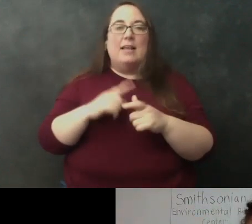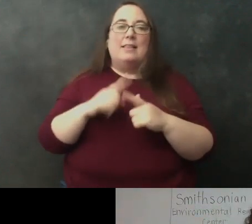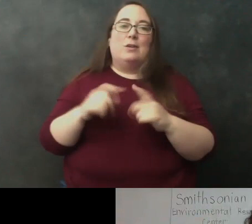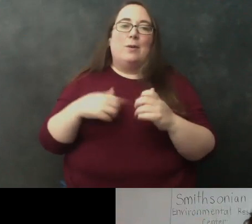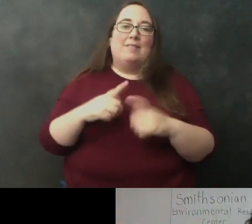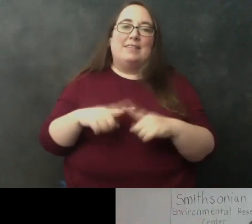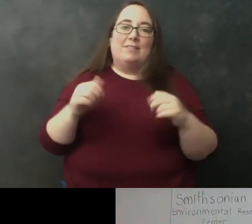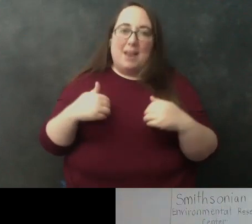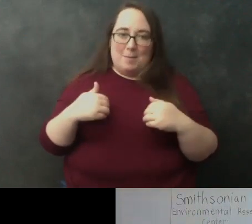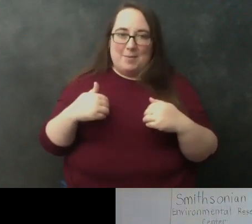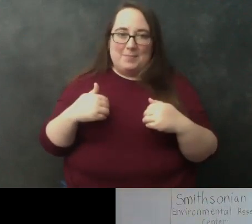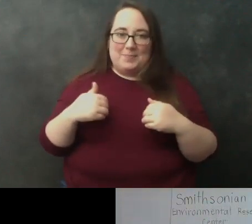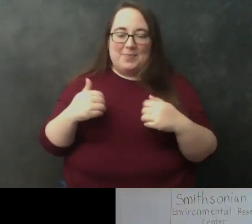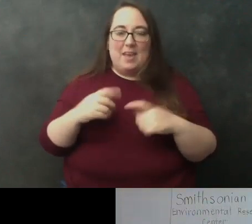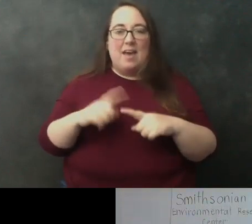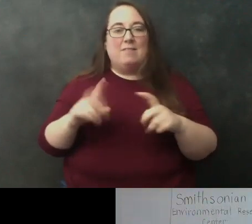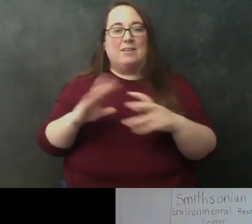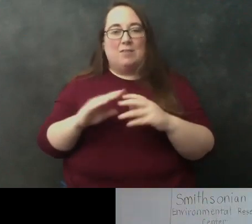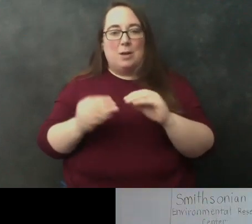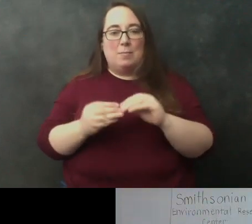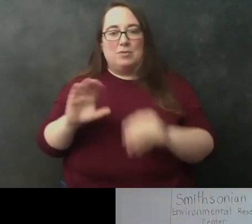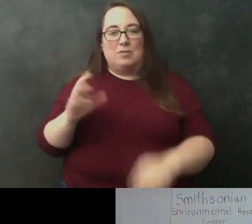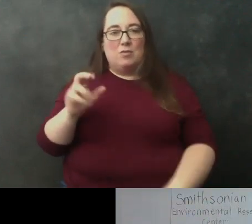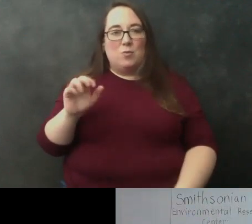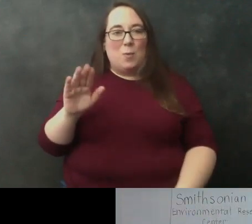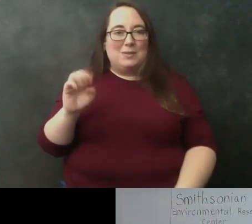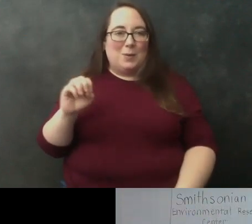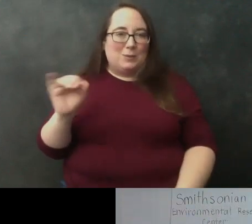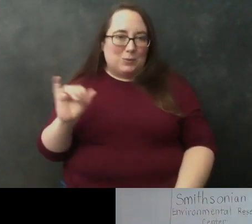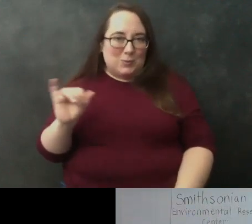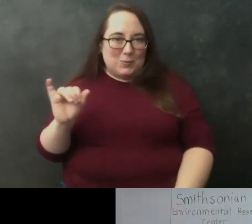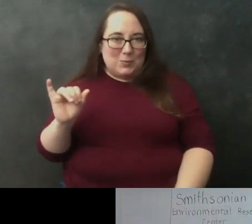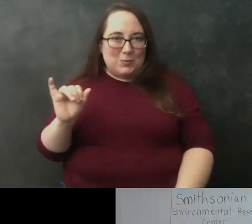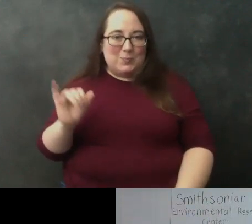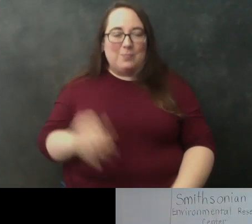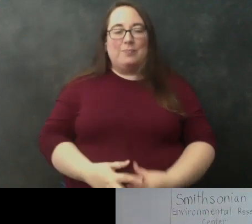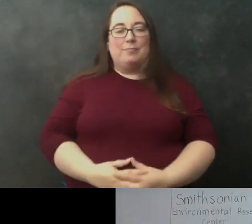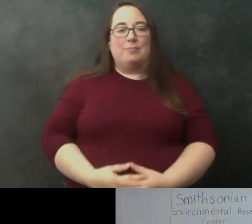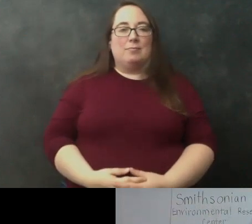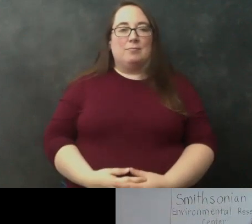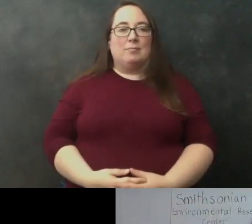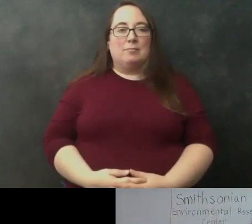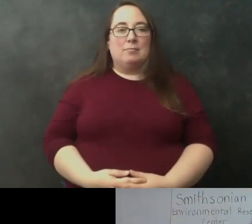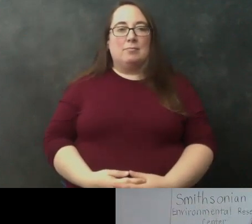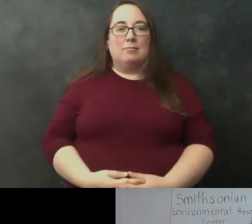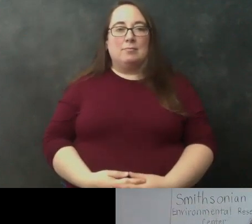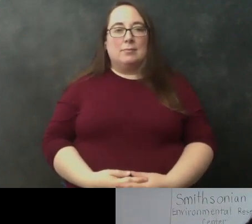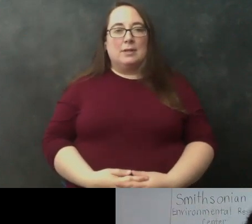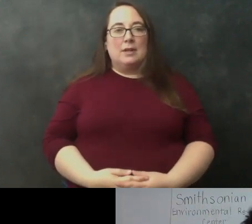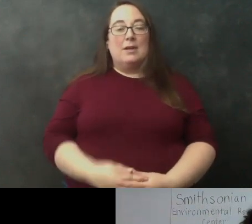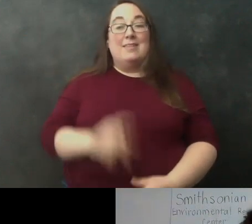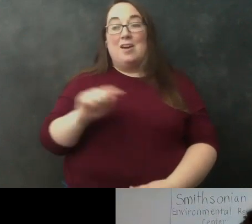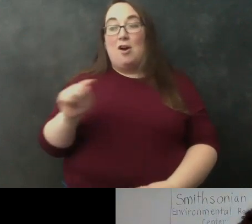animals that have different numbers of chromosomes too um and each of those is a different length of dna